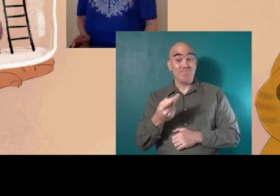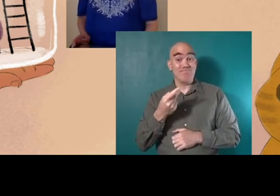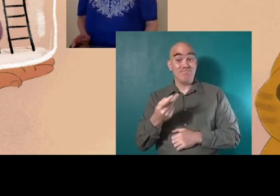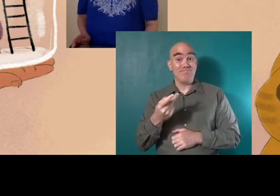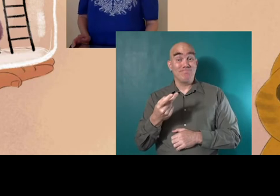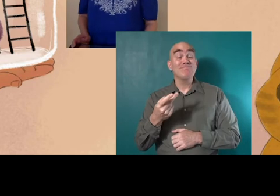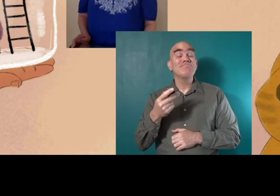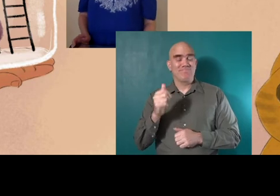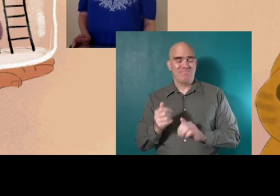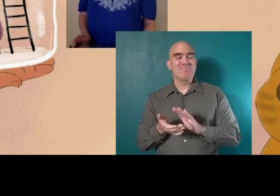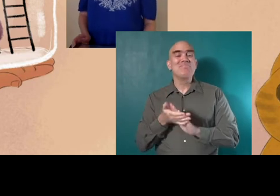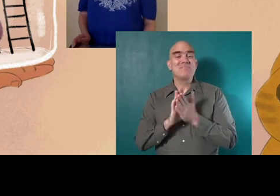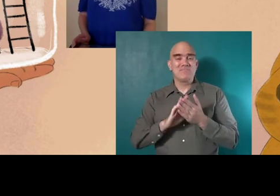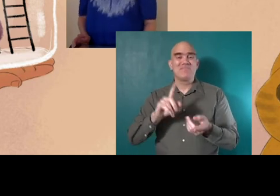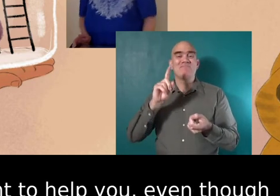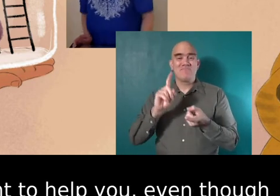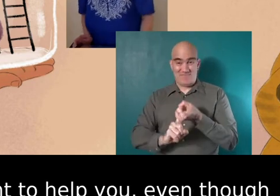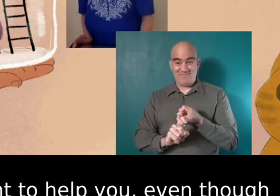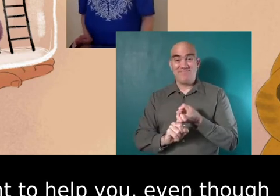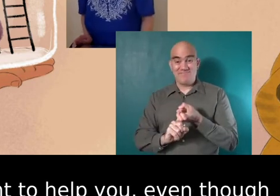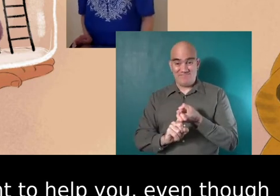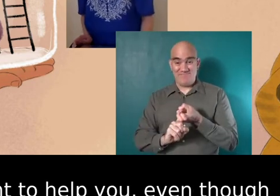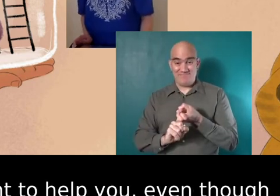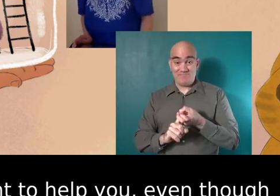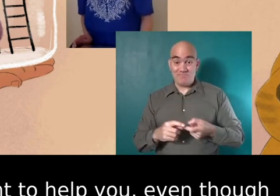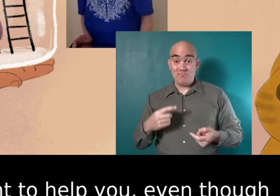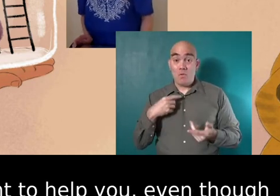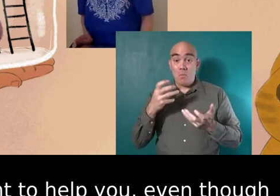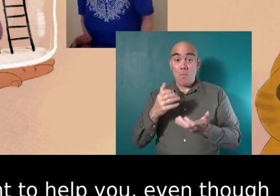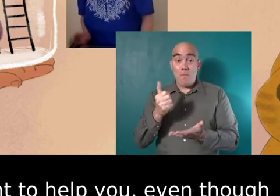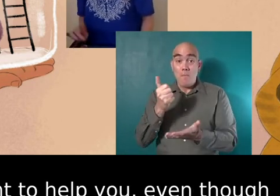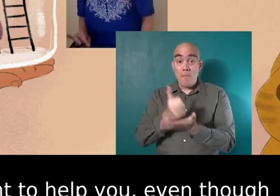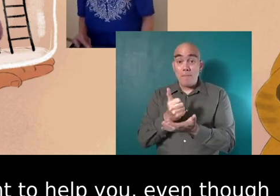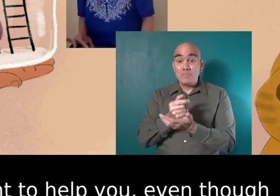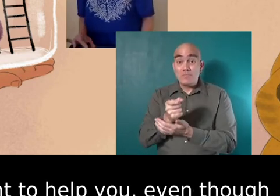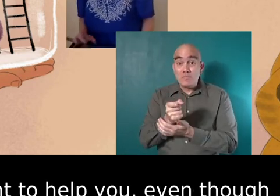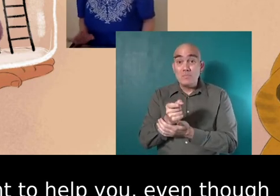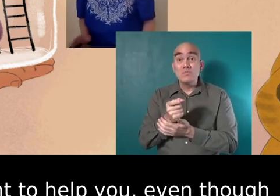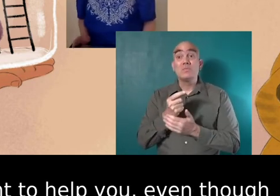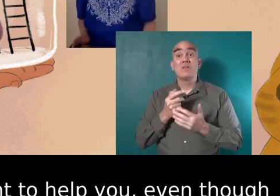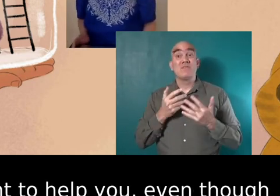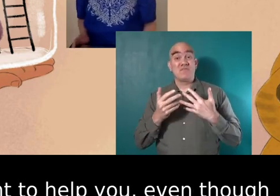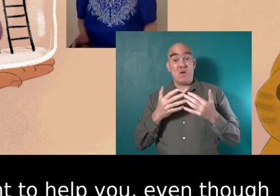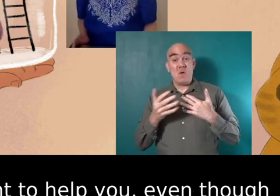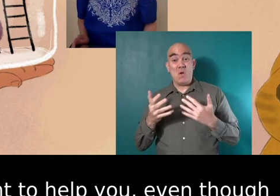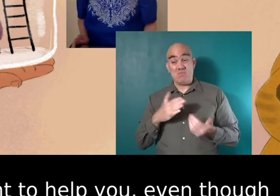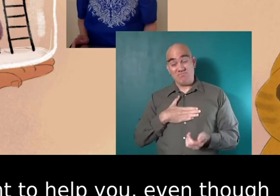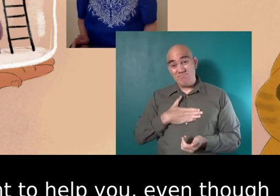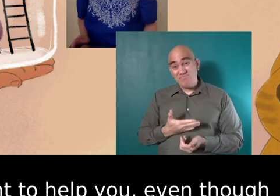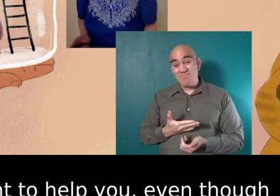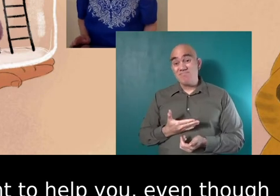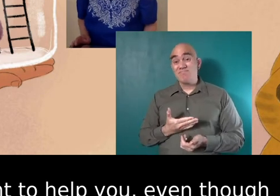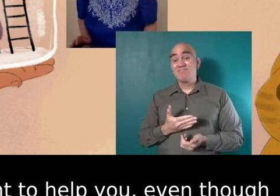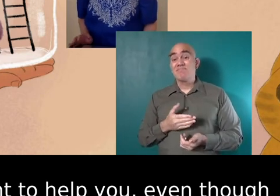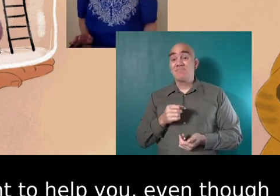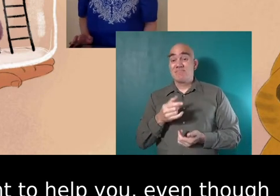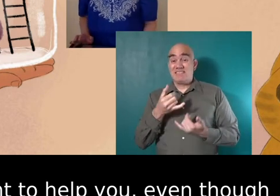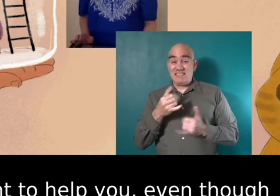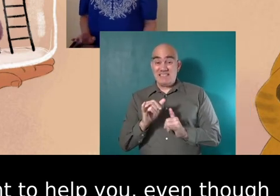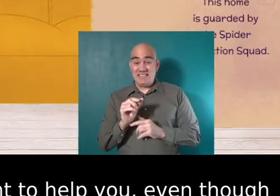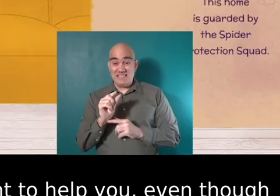I think we can be friends. I want to help you, even though I still think you're kind of scared.